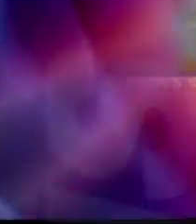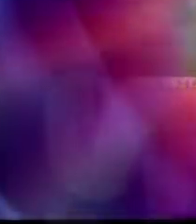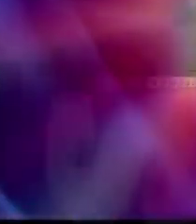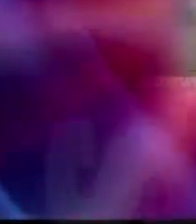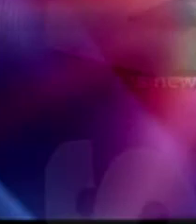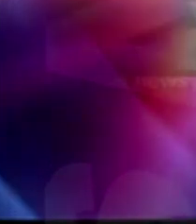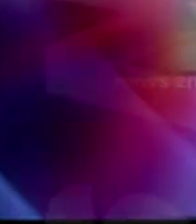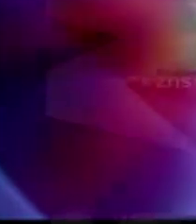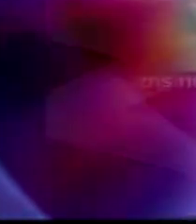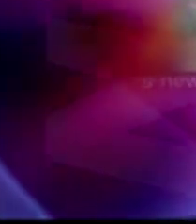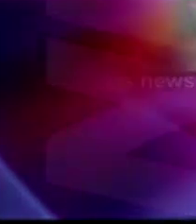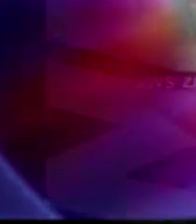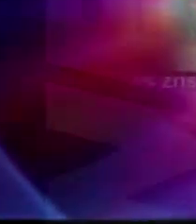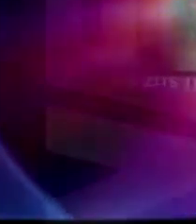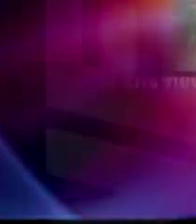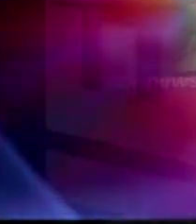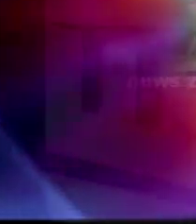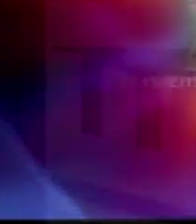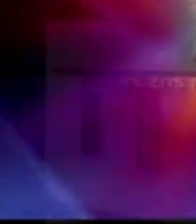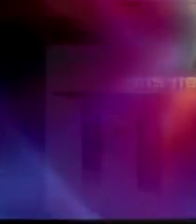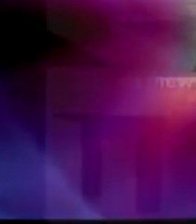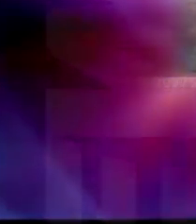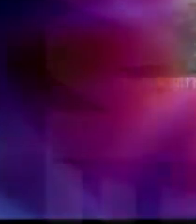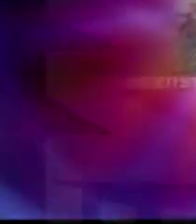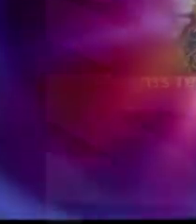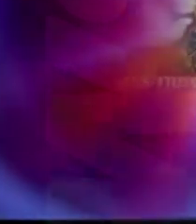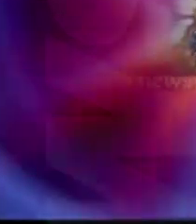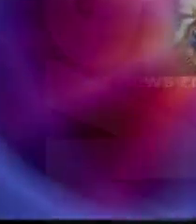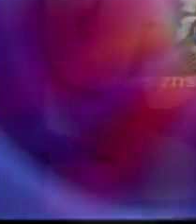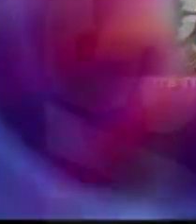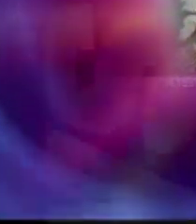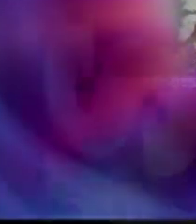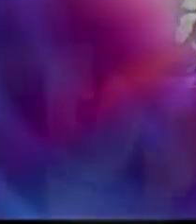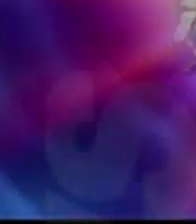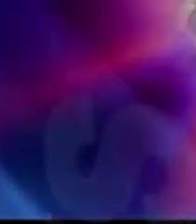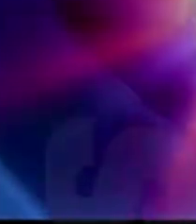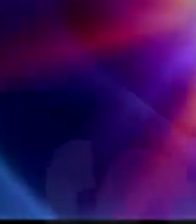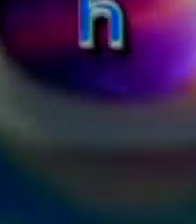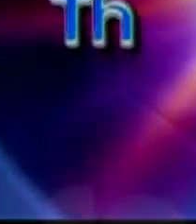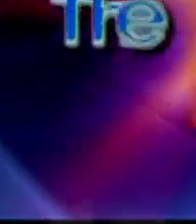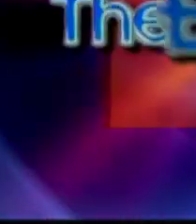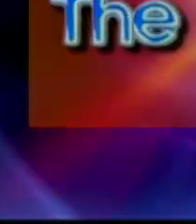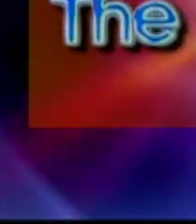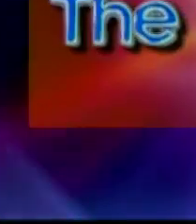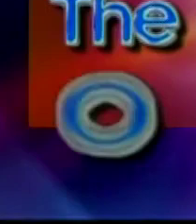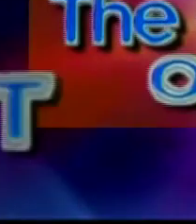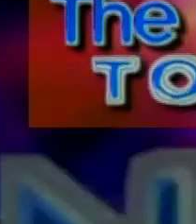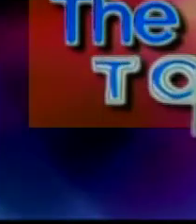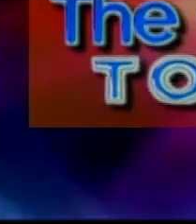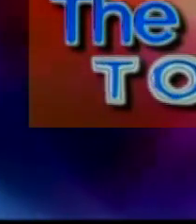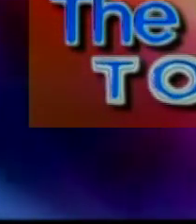Covering the islands of the Bahamas, ZNS Network presents The Bahamas Tonight.